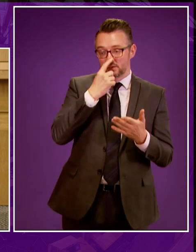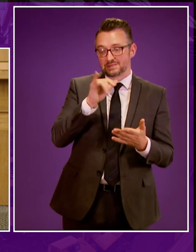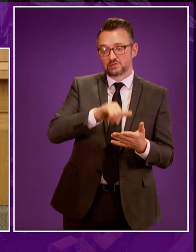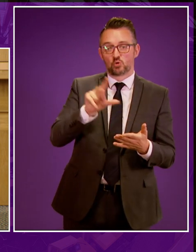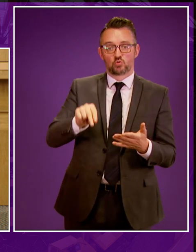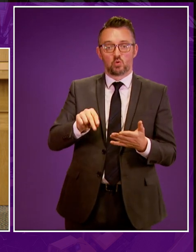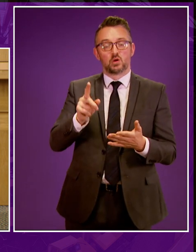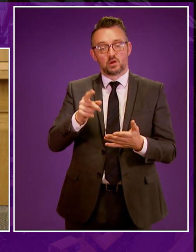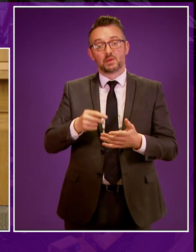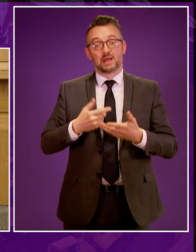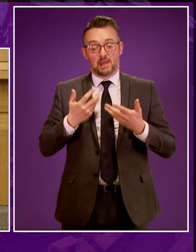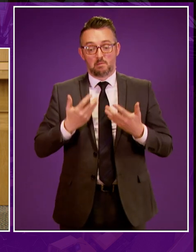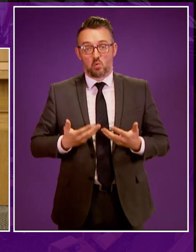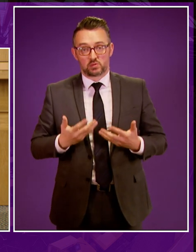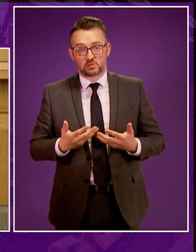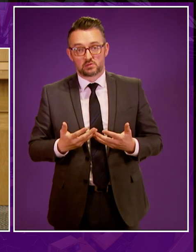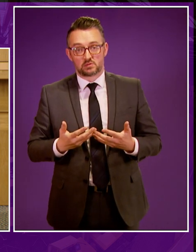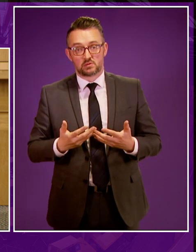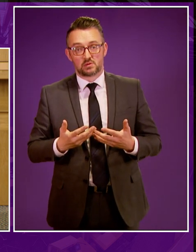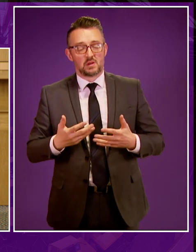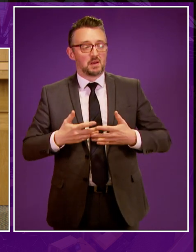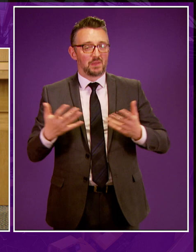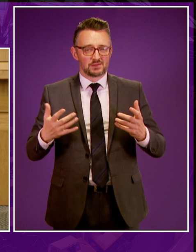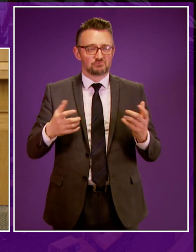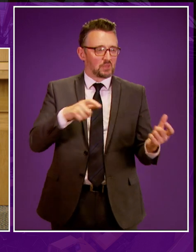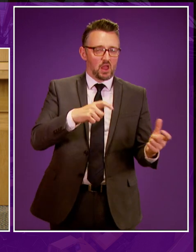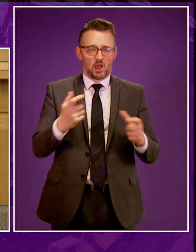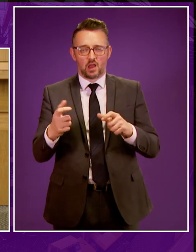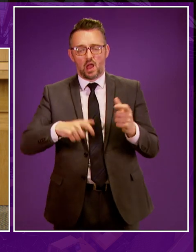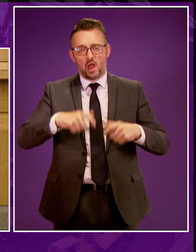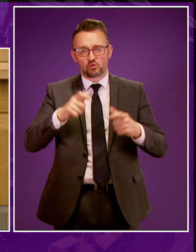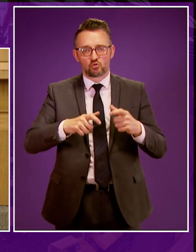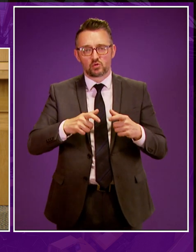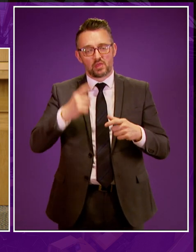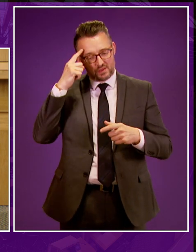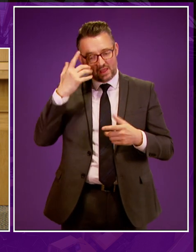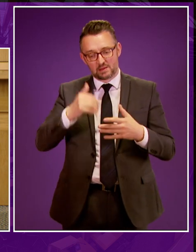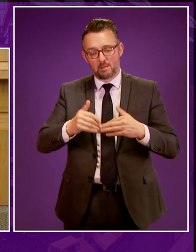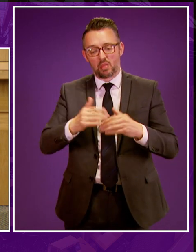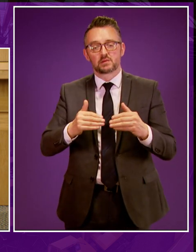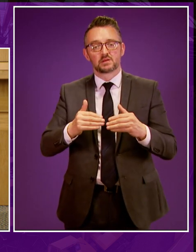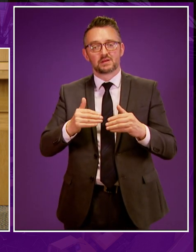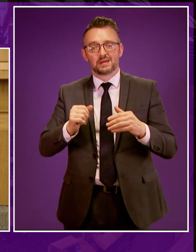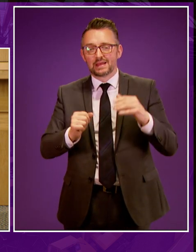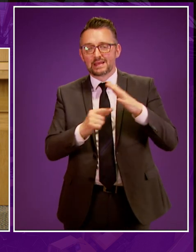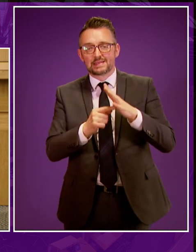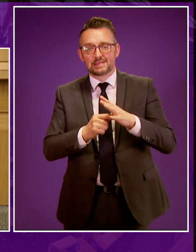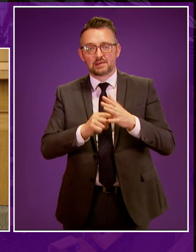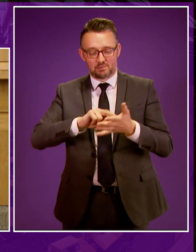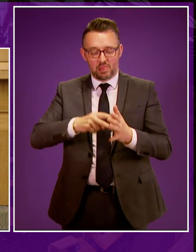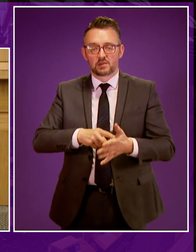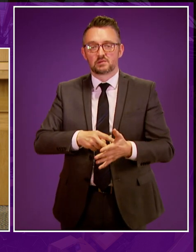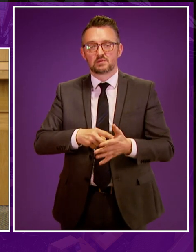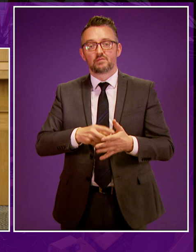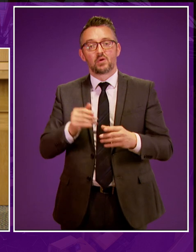intention. Meantime, I think there is a strong argument for building the key planks of the energy strategy, including the ban on fracking, into the